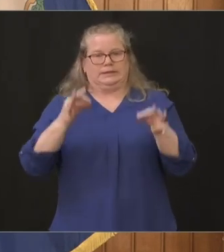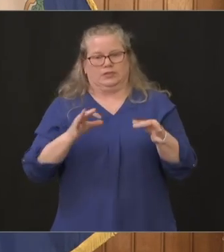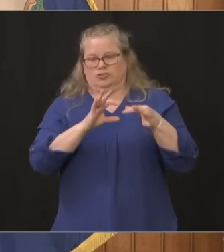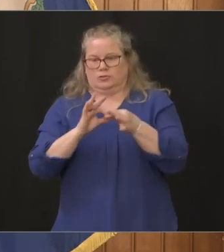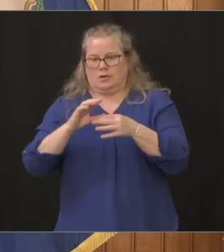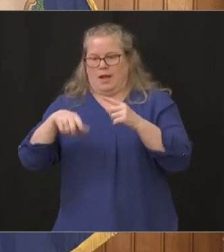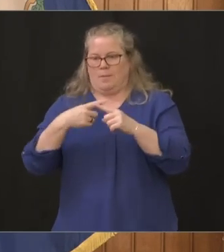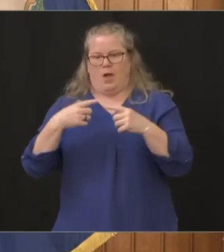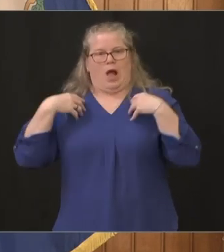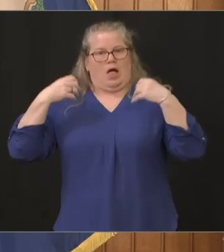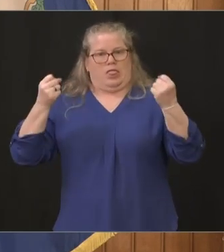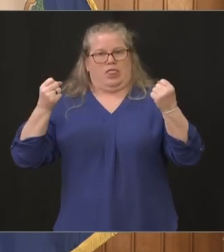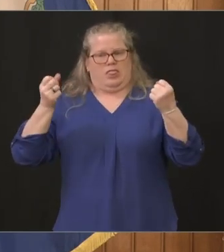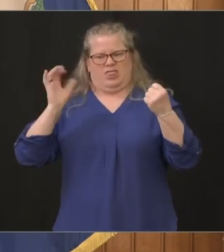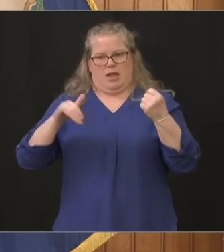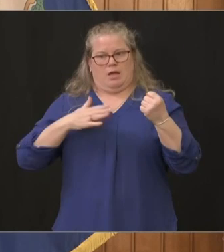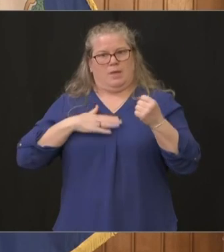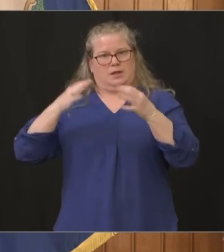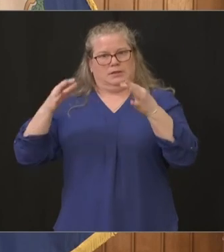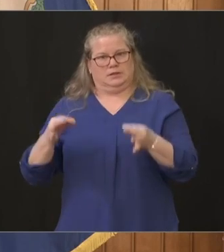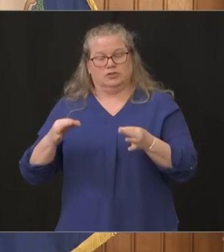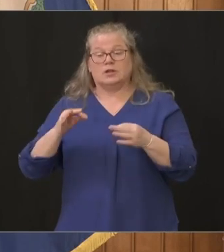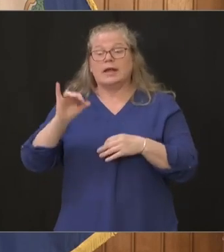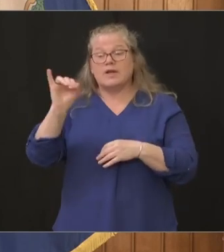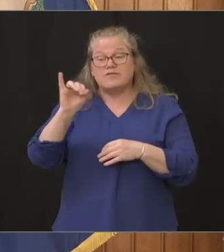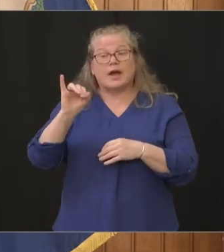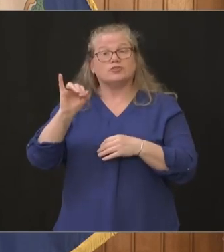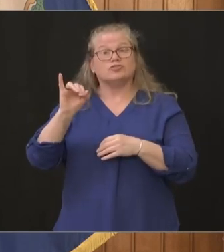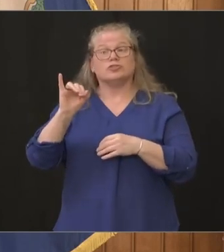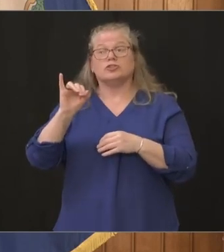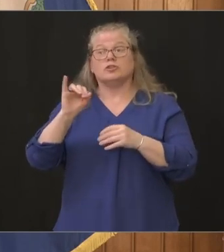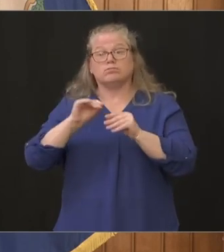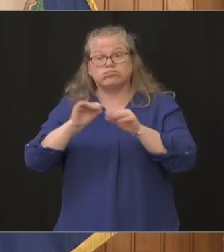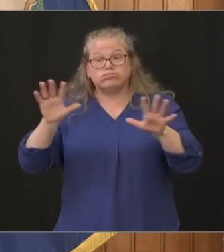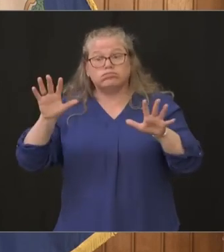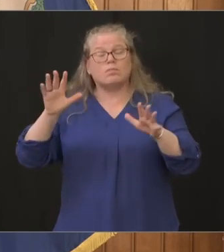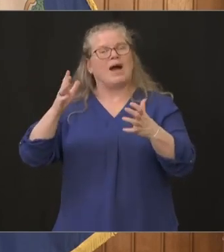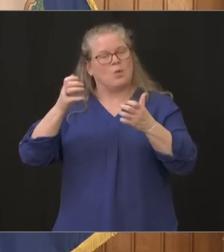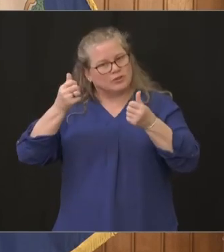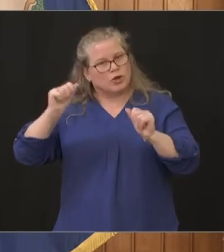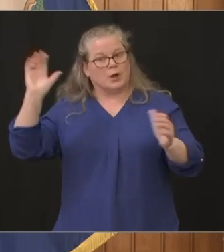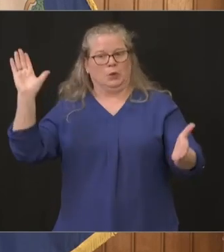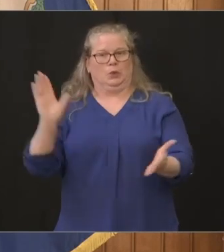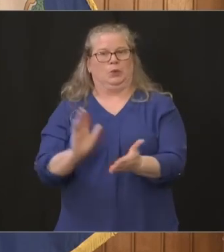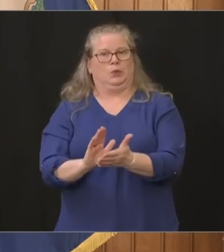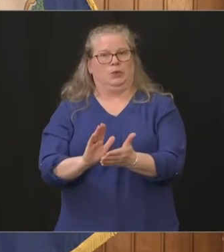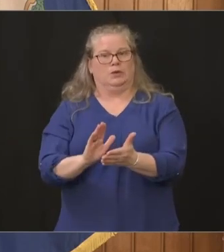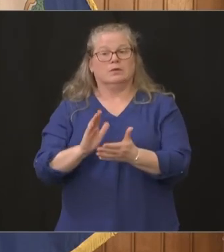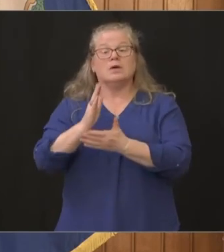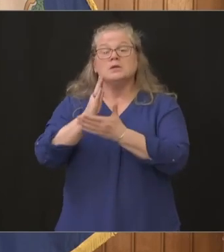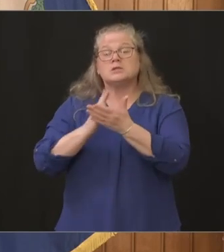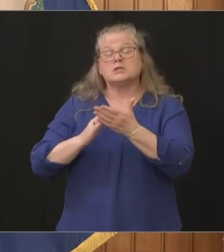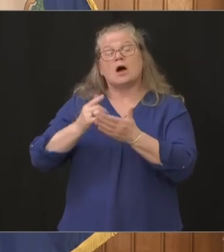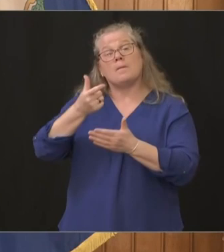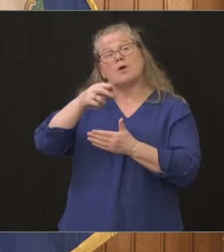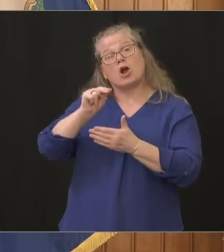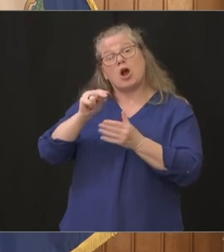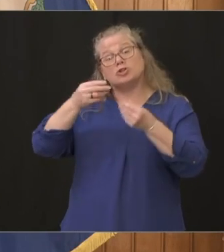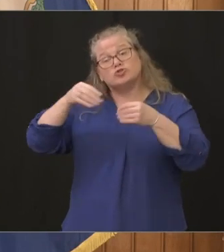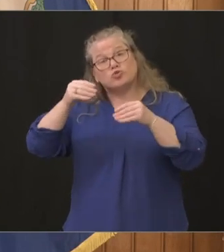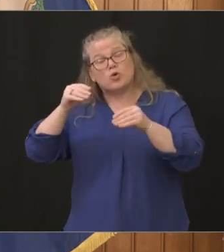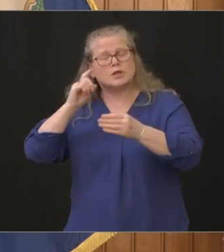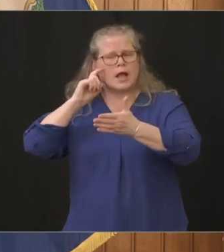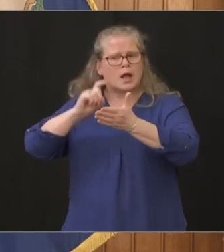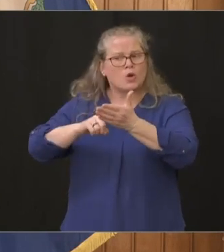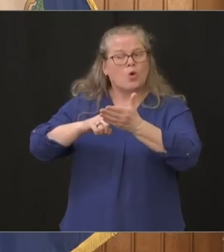i can to minimize the possibility of infection and as i looked at some of the gun stores i saw some groups and even lines and crowds